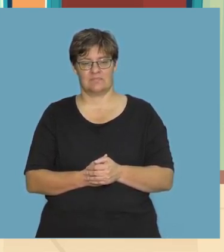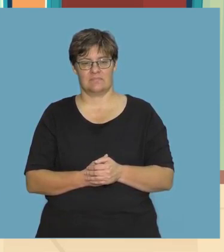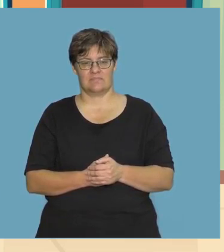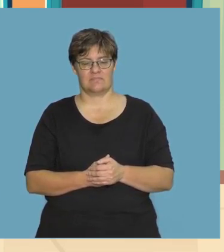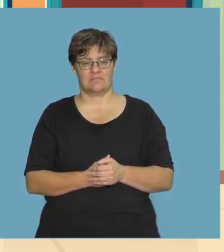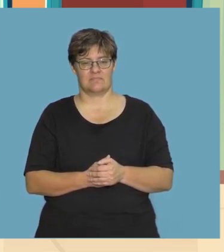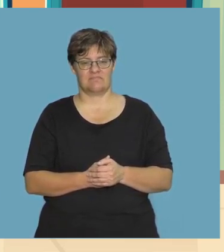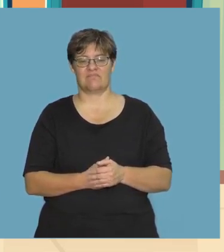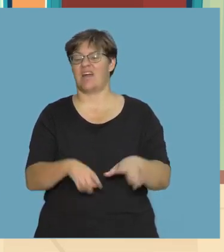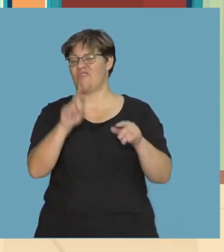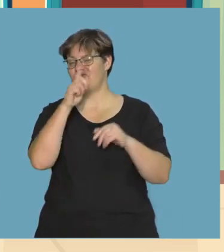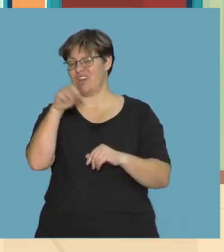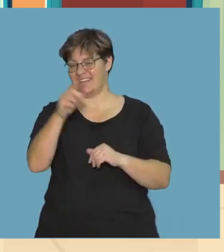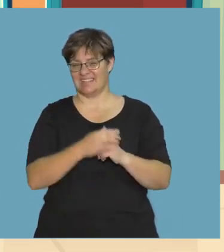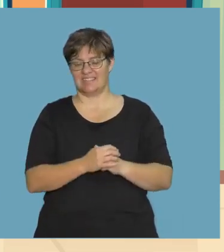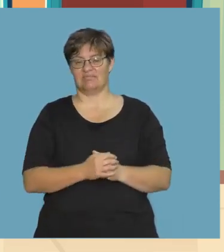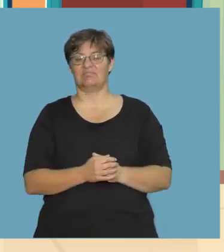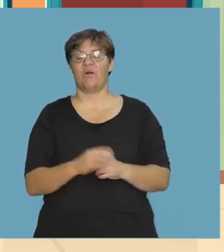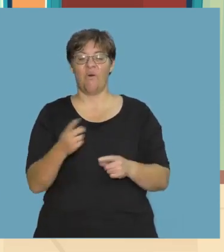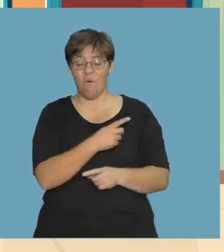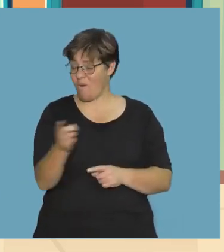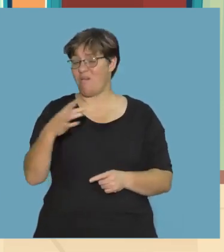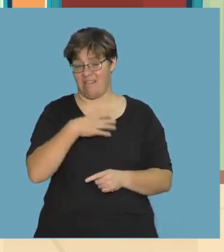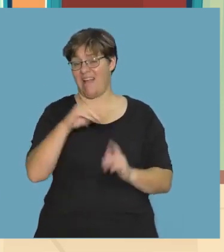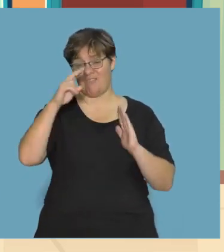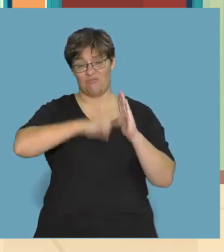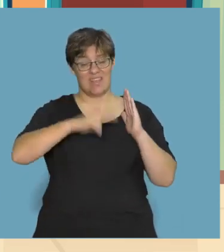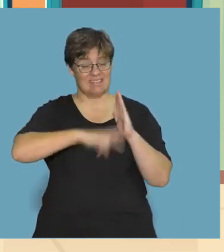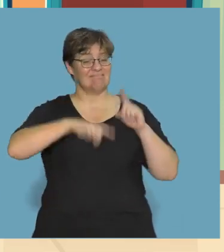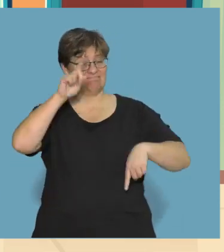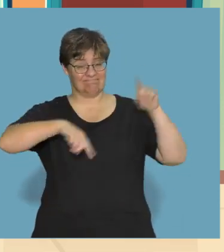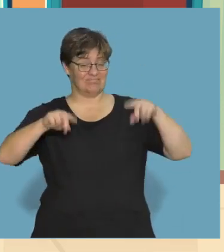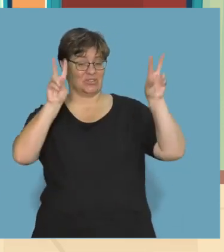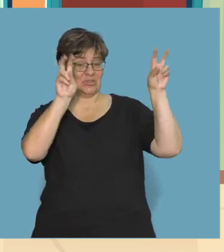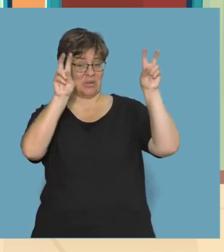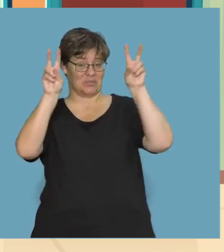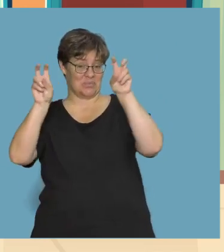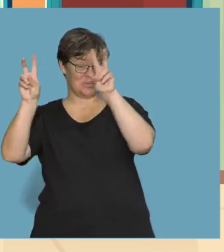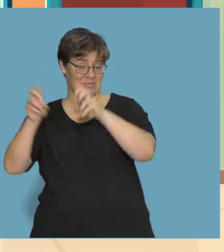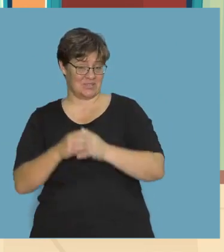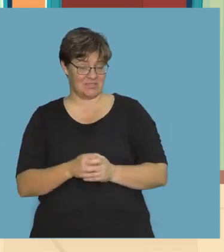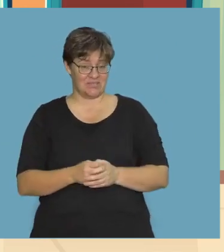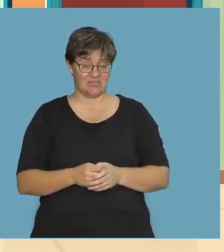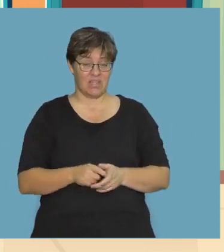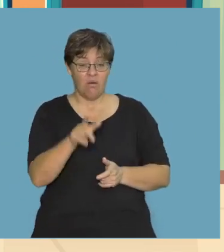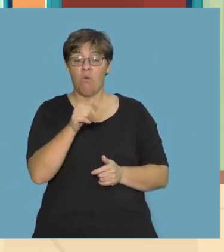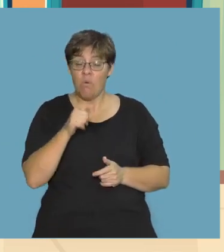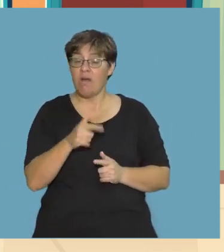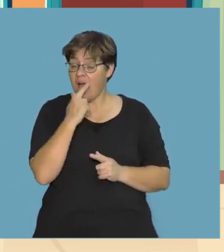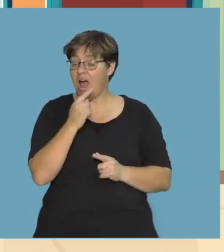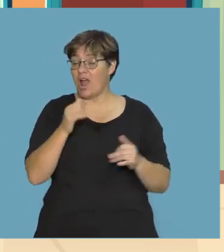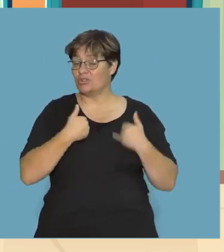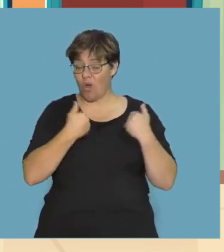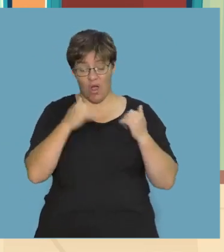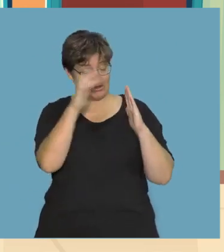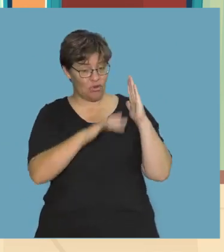That's right! We all like to read about different topics. When we enjoy a story, we can take it out